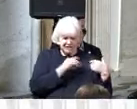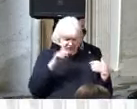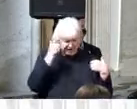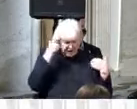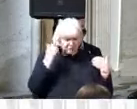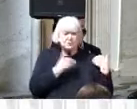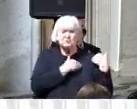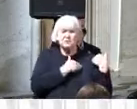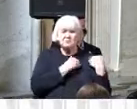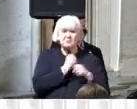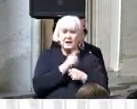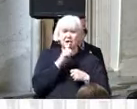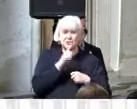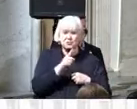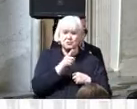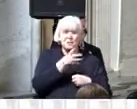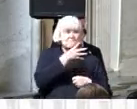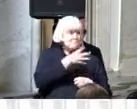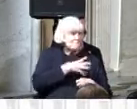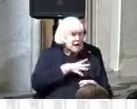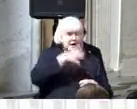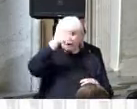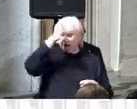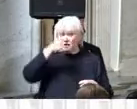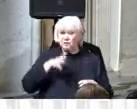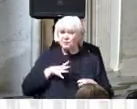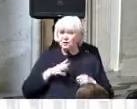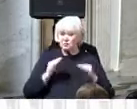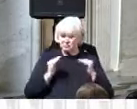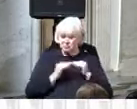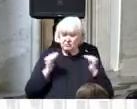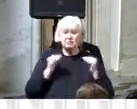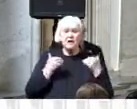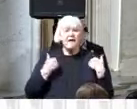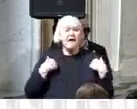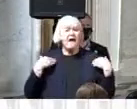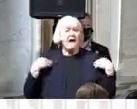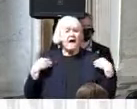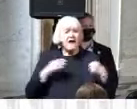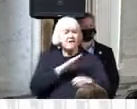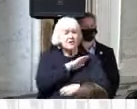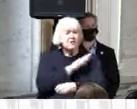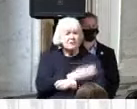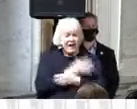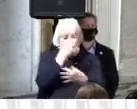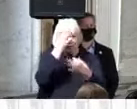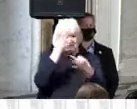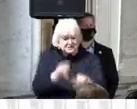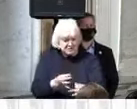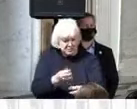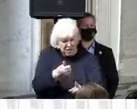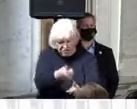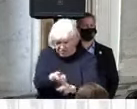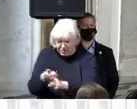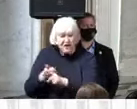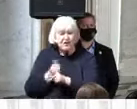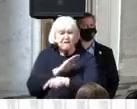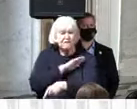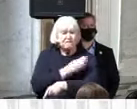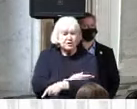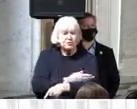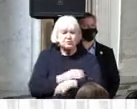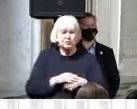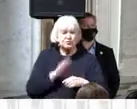women and men alike has the power to determine their own future this is about